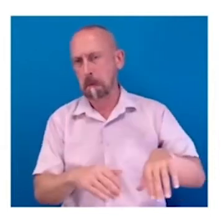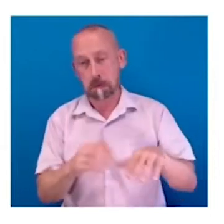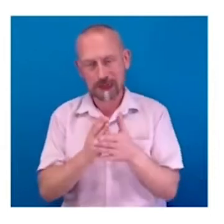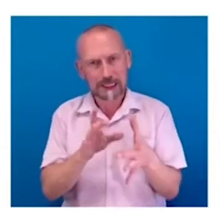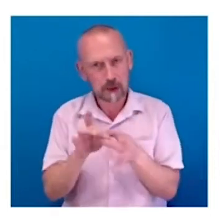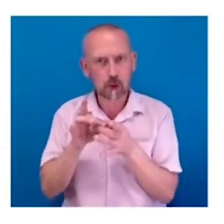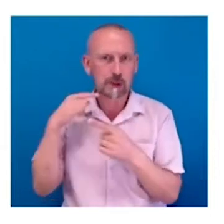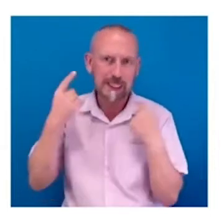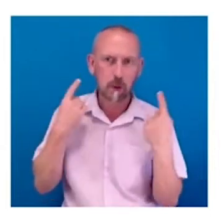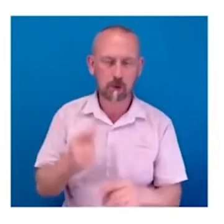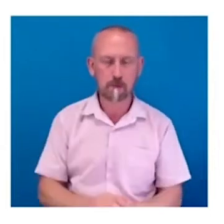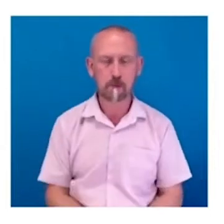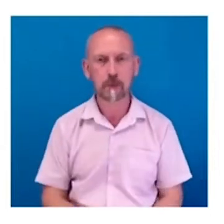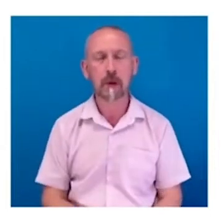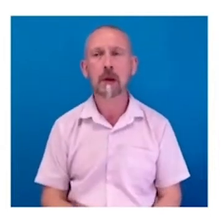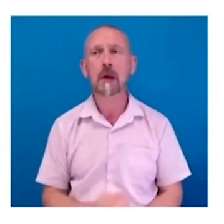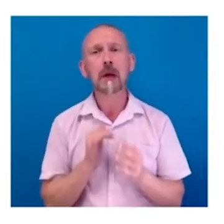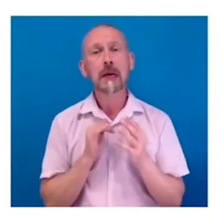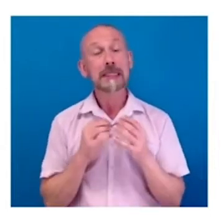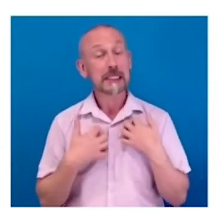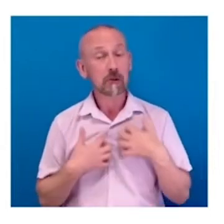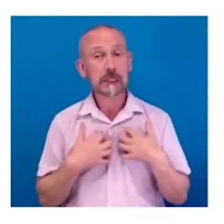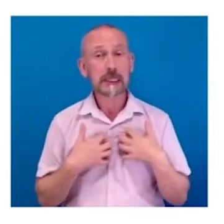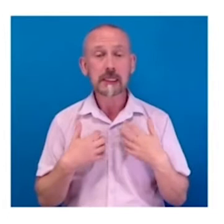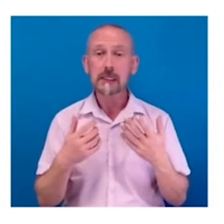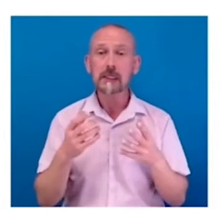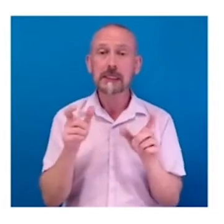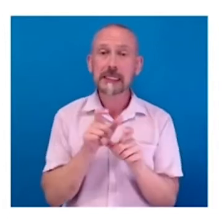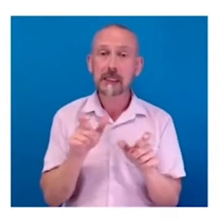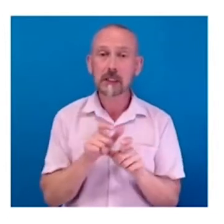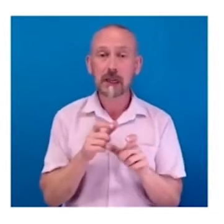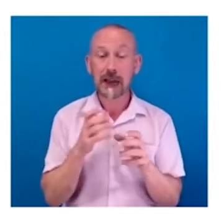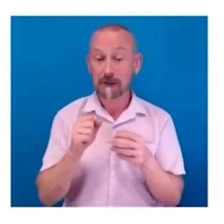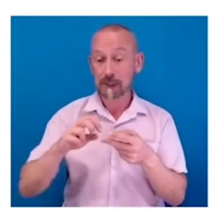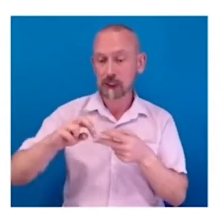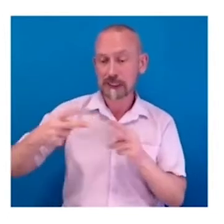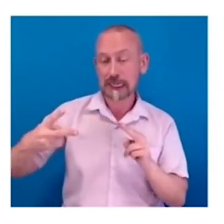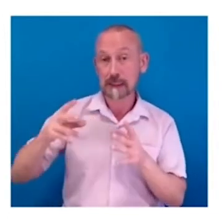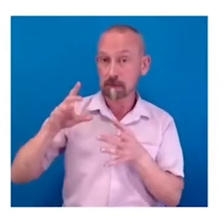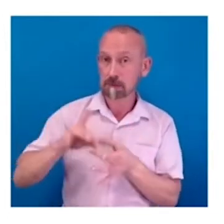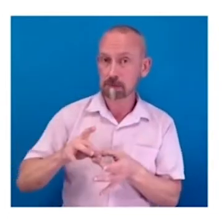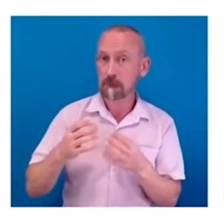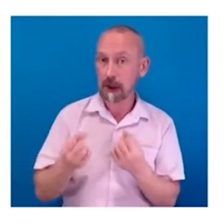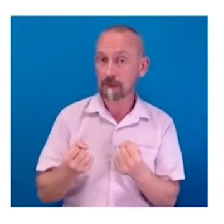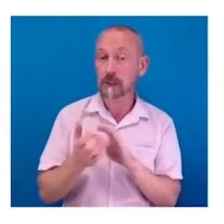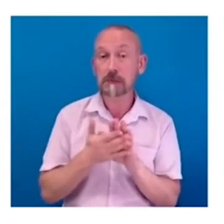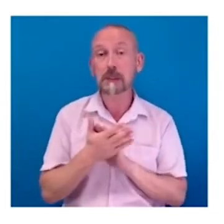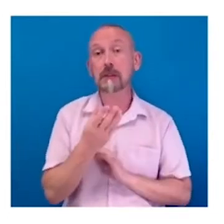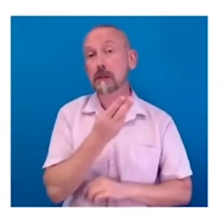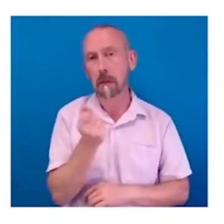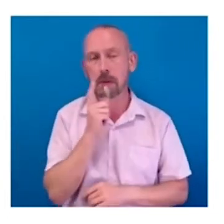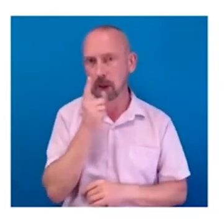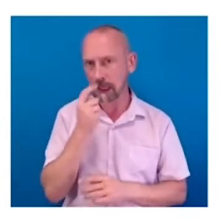as well, dyslexia also has genetic identifiers. So, you can be predisposed